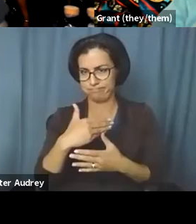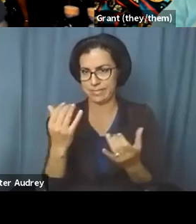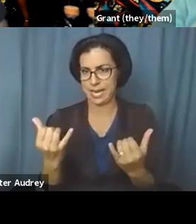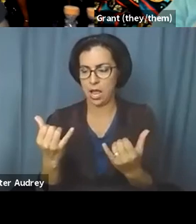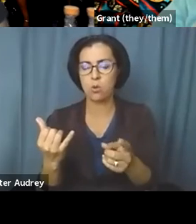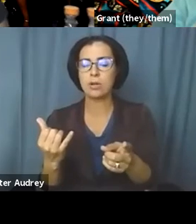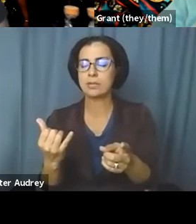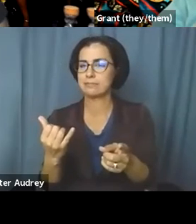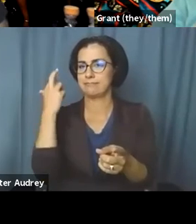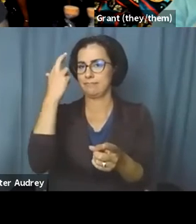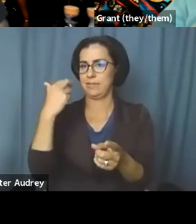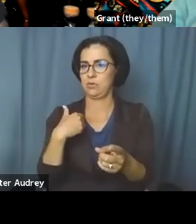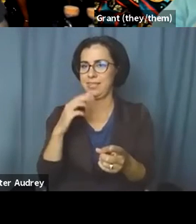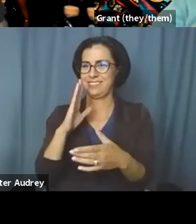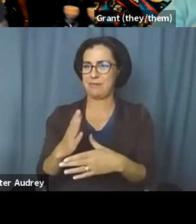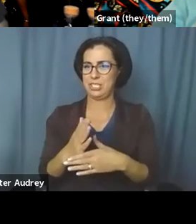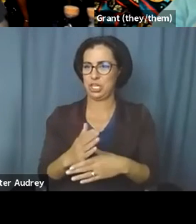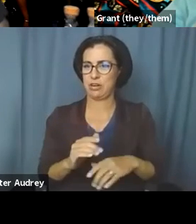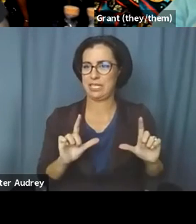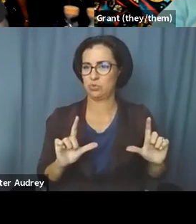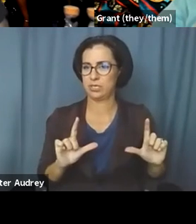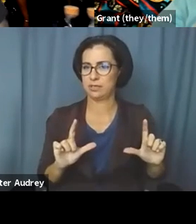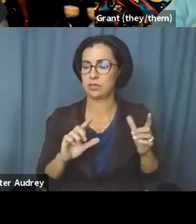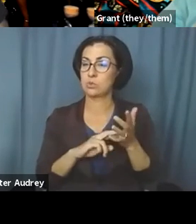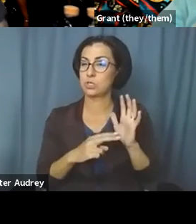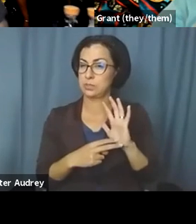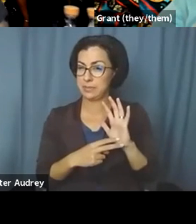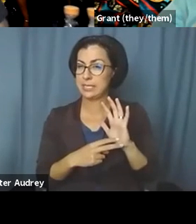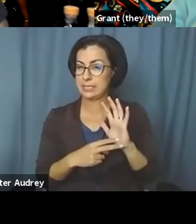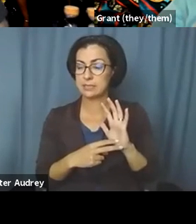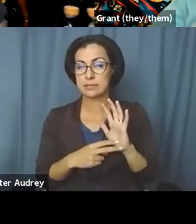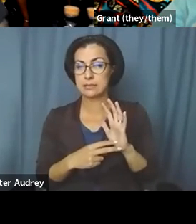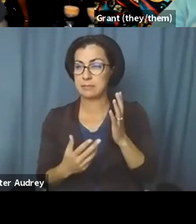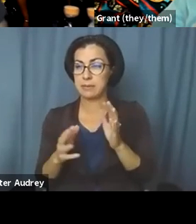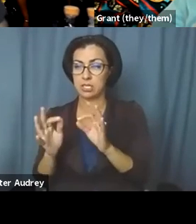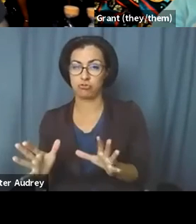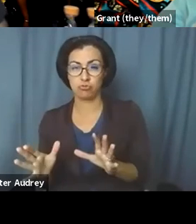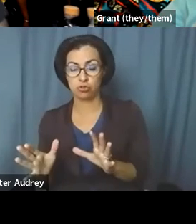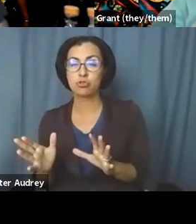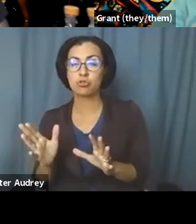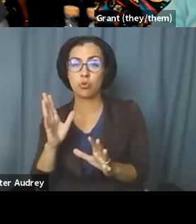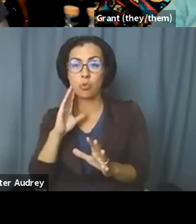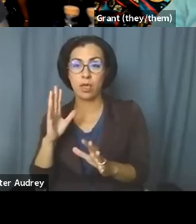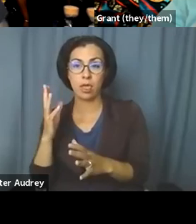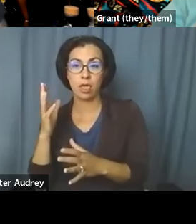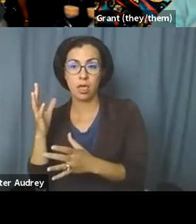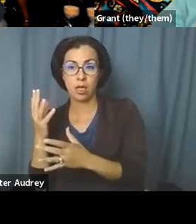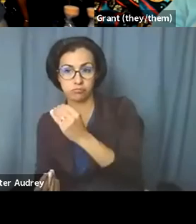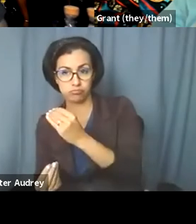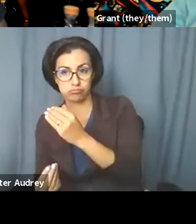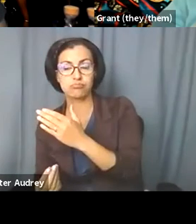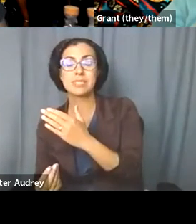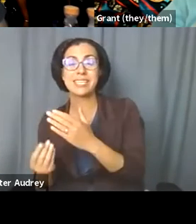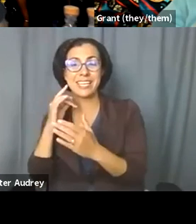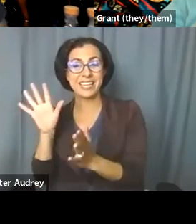realized I'm about to share my screen, which might make the sign interpreter invisible. If I pin